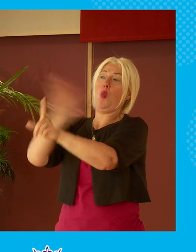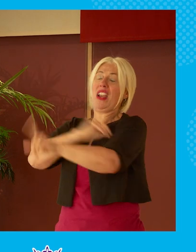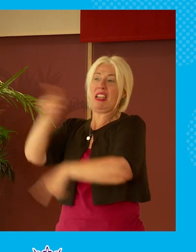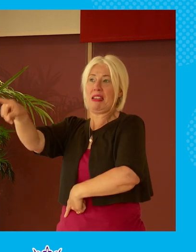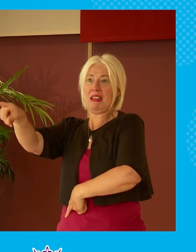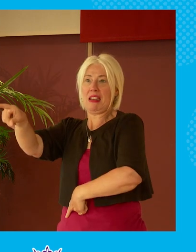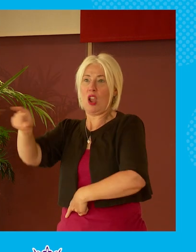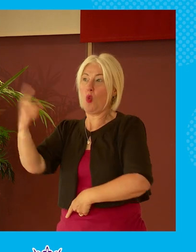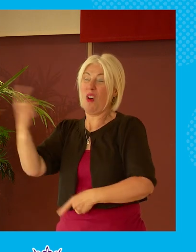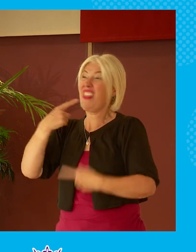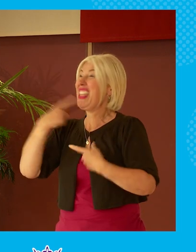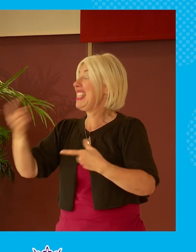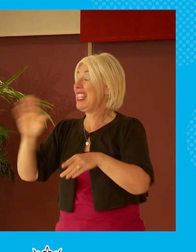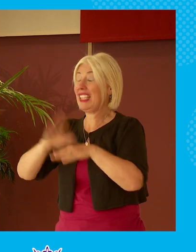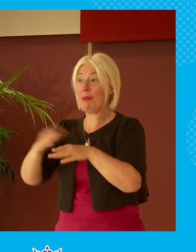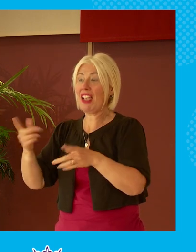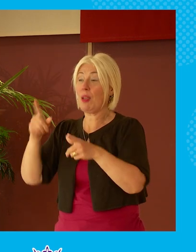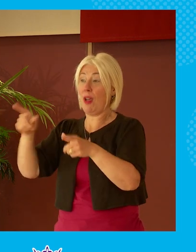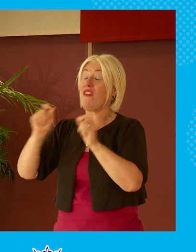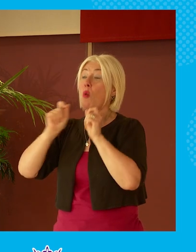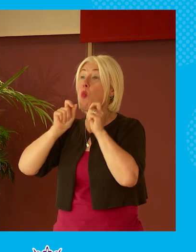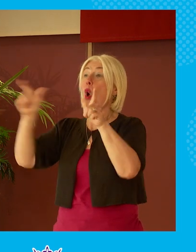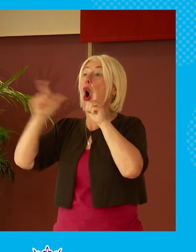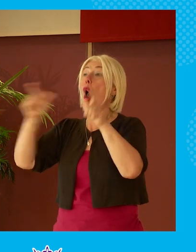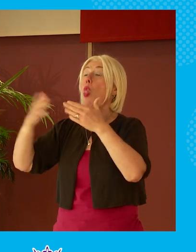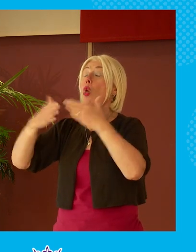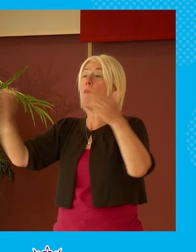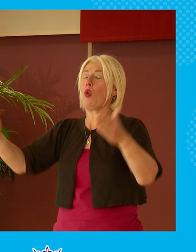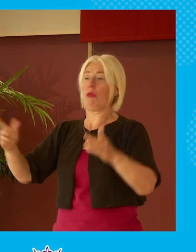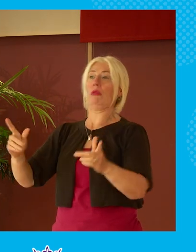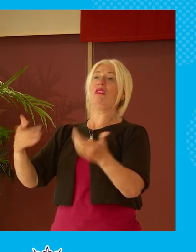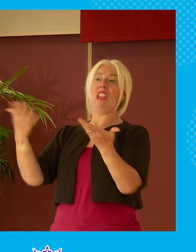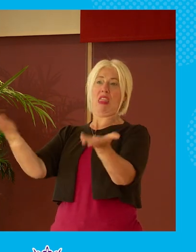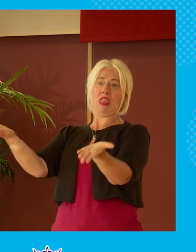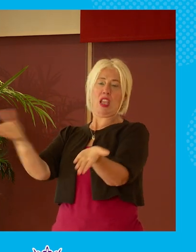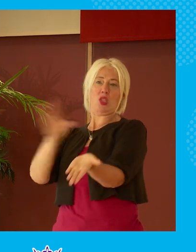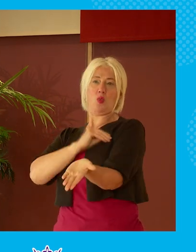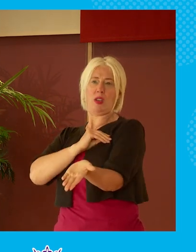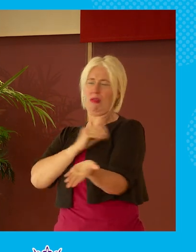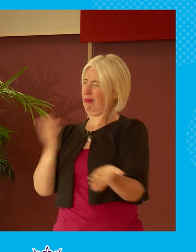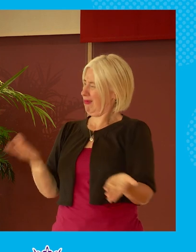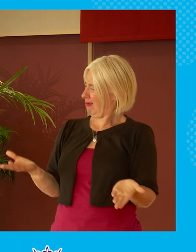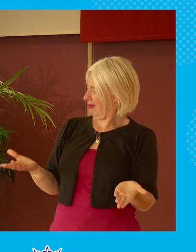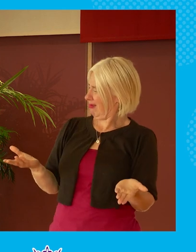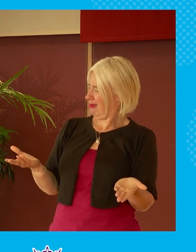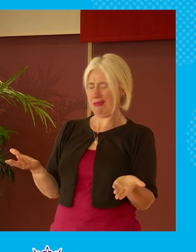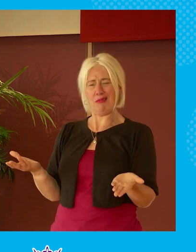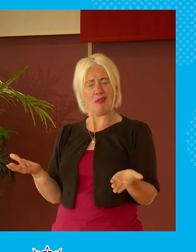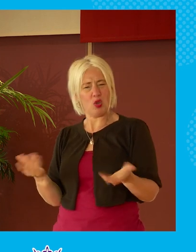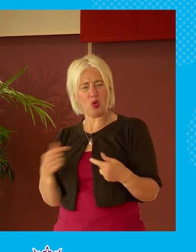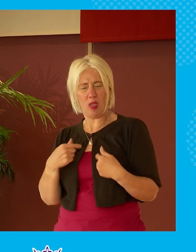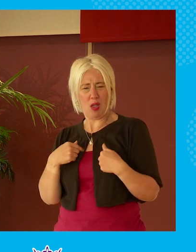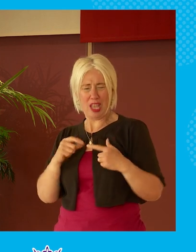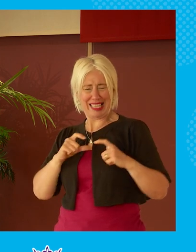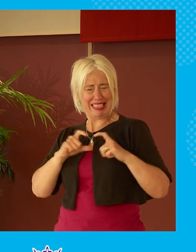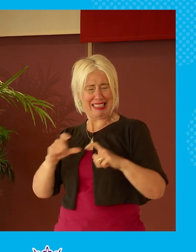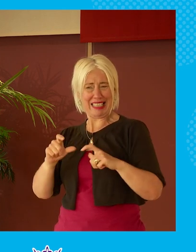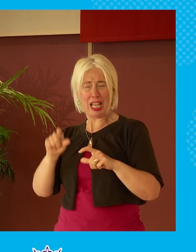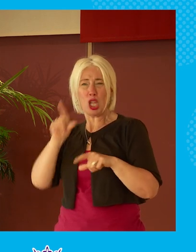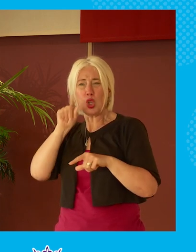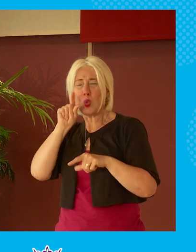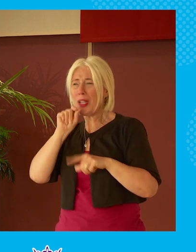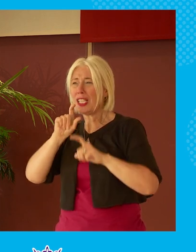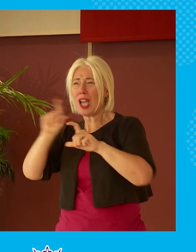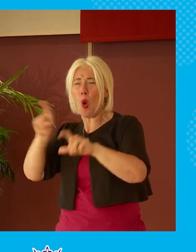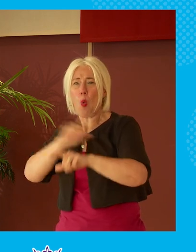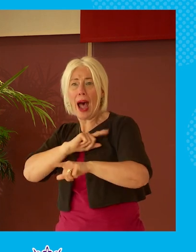and it remains something of a mystery to me why so many people are still on twitter why